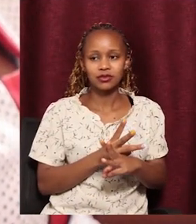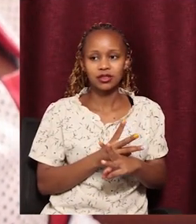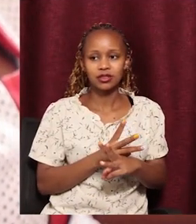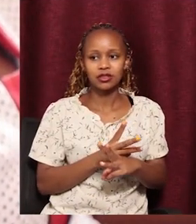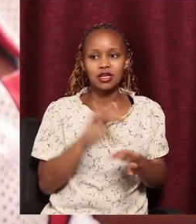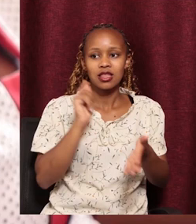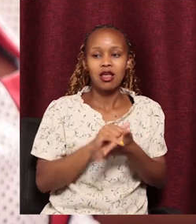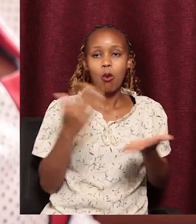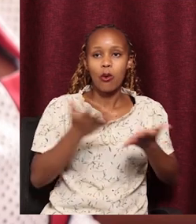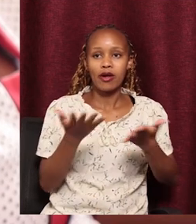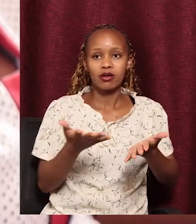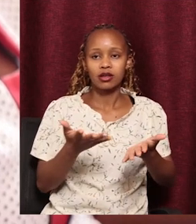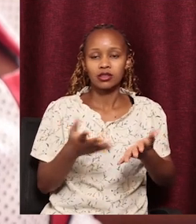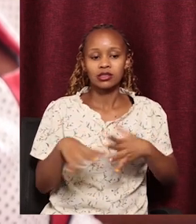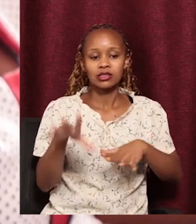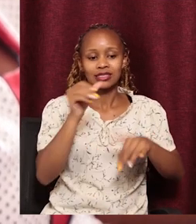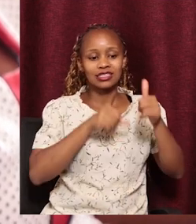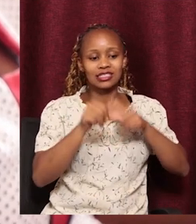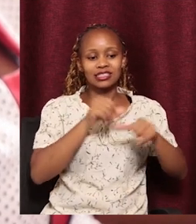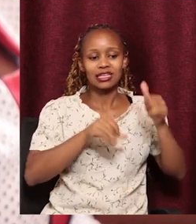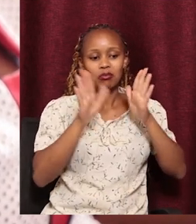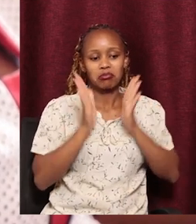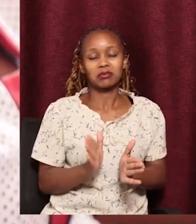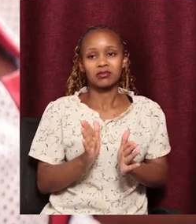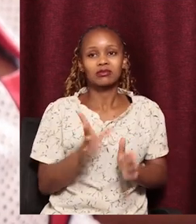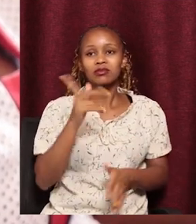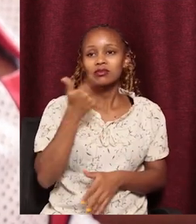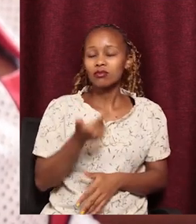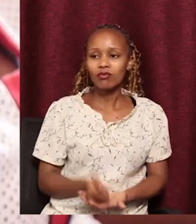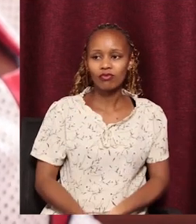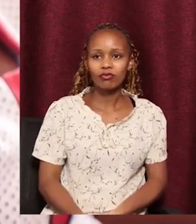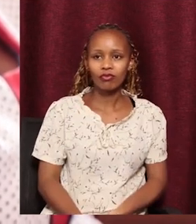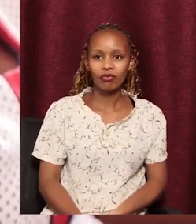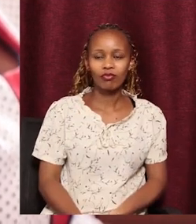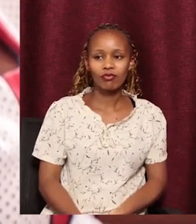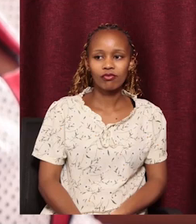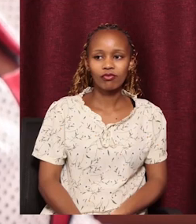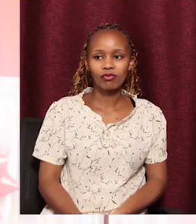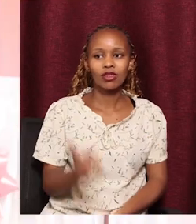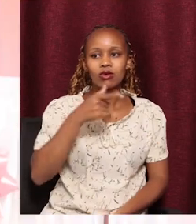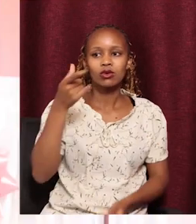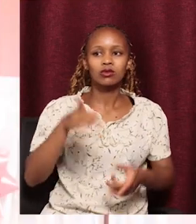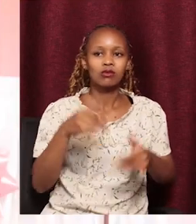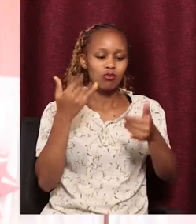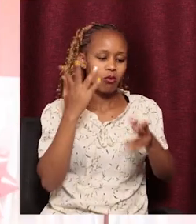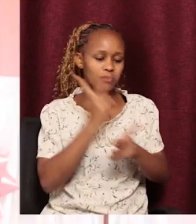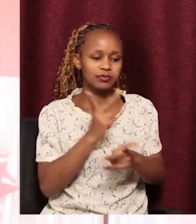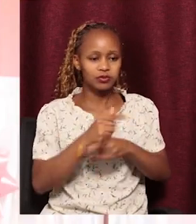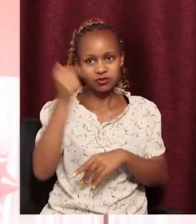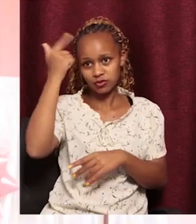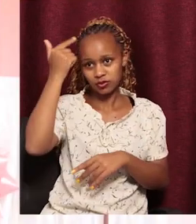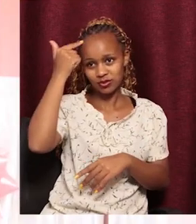And that is where scientists who were aligned to the